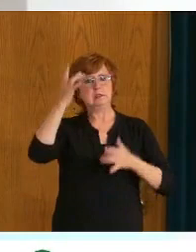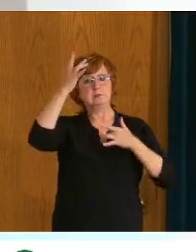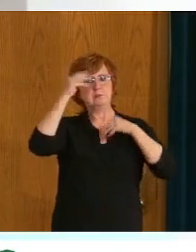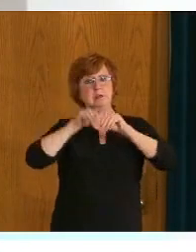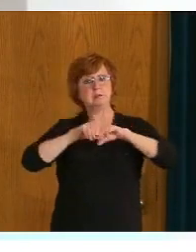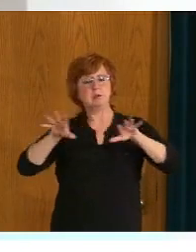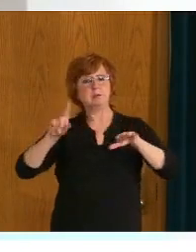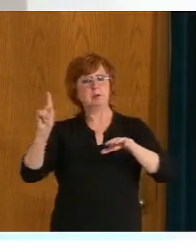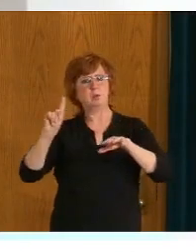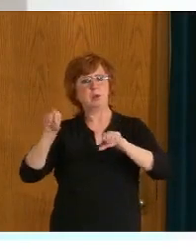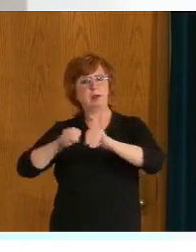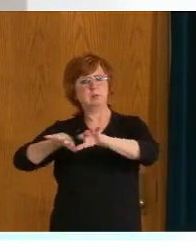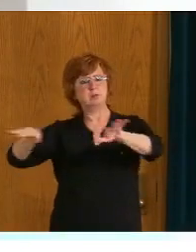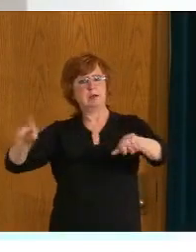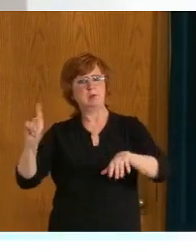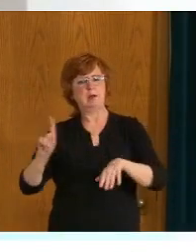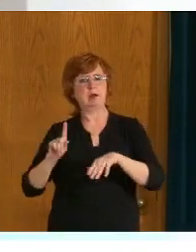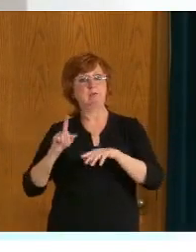to vaccine.